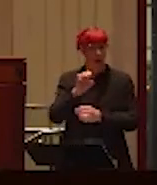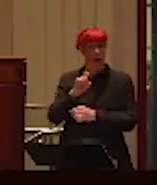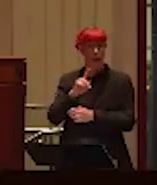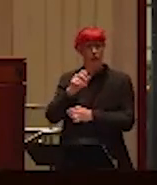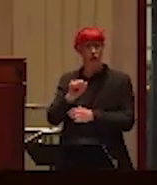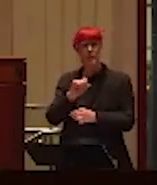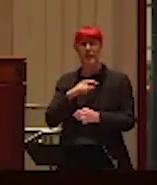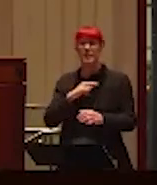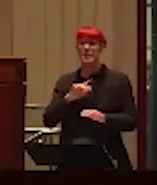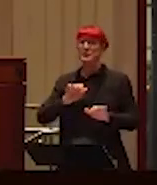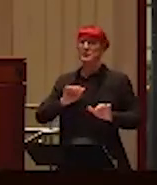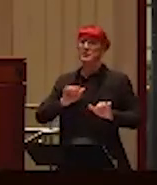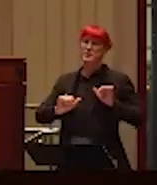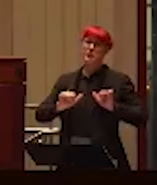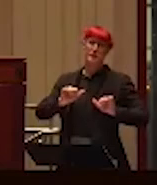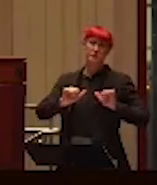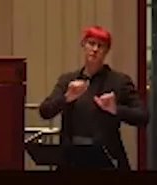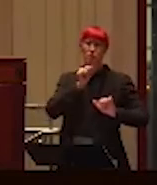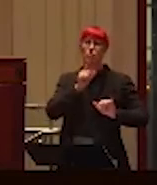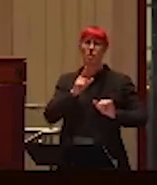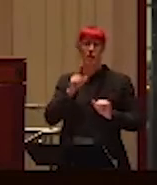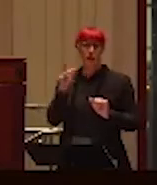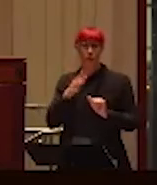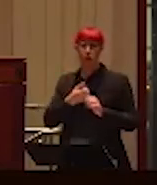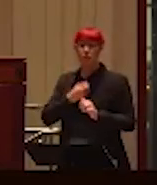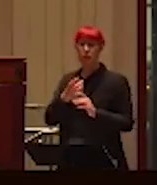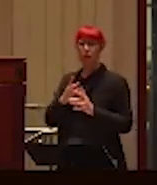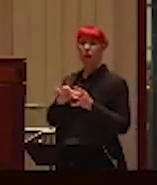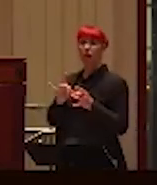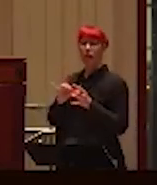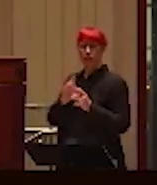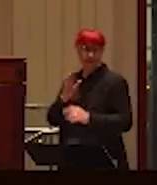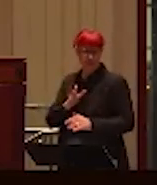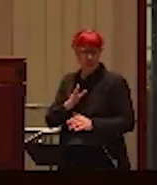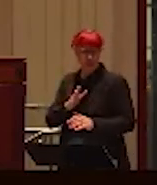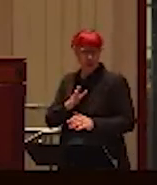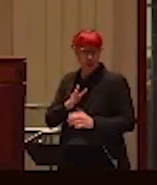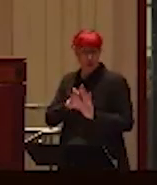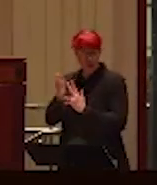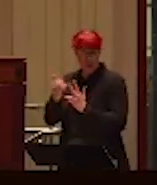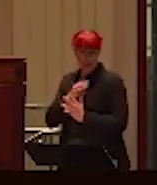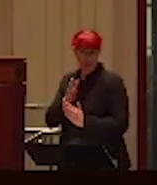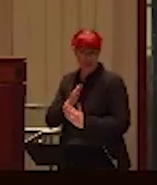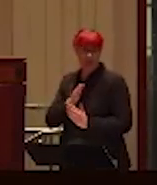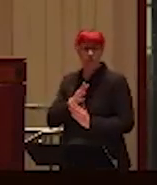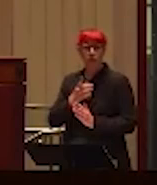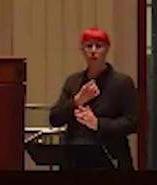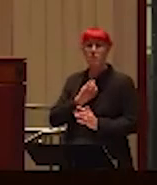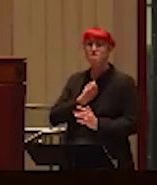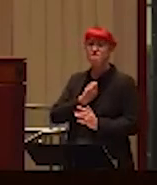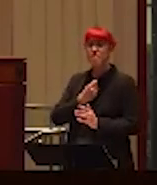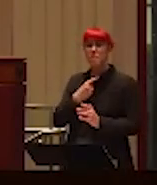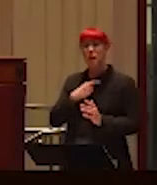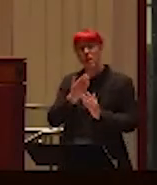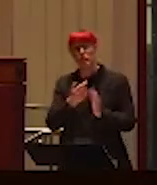know what they're really thinking, they don't tell us, but I want to believe, in the end, when I started getting these people's stories